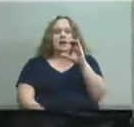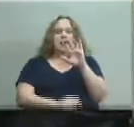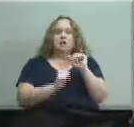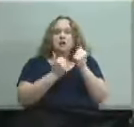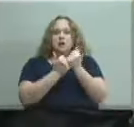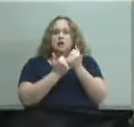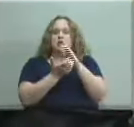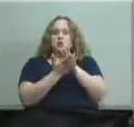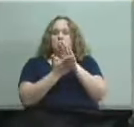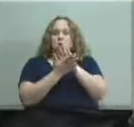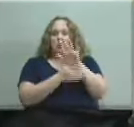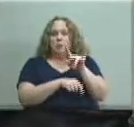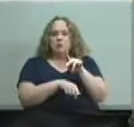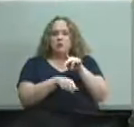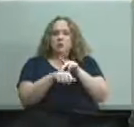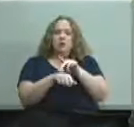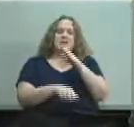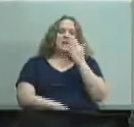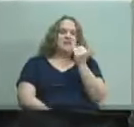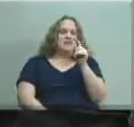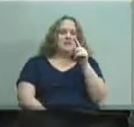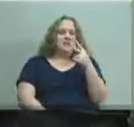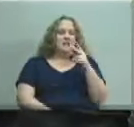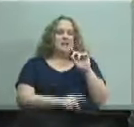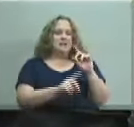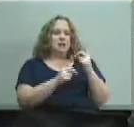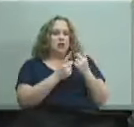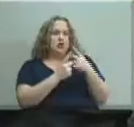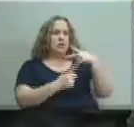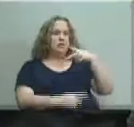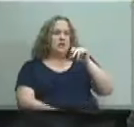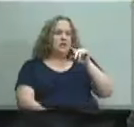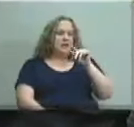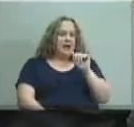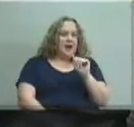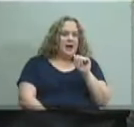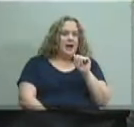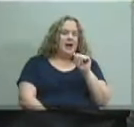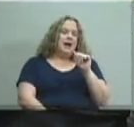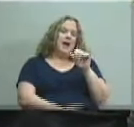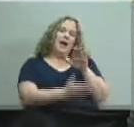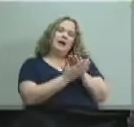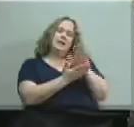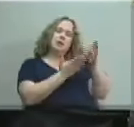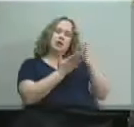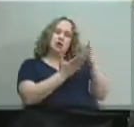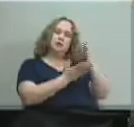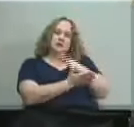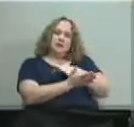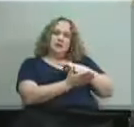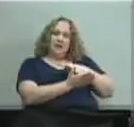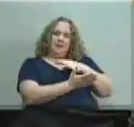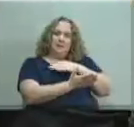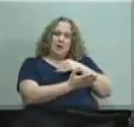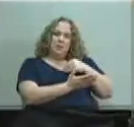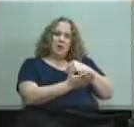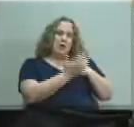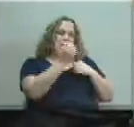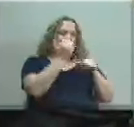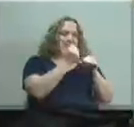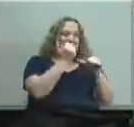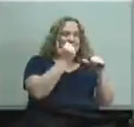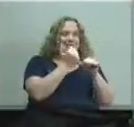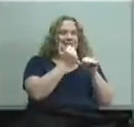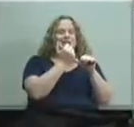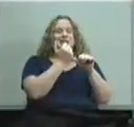district pta a set of academic services staff members which are assistant superintendents etc